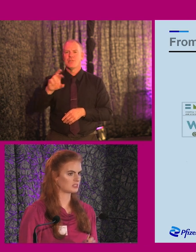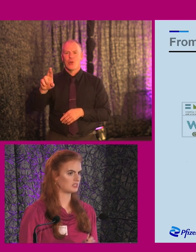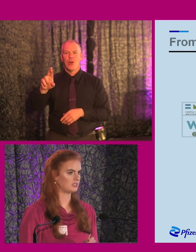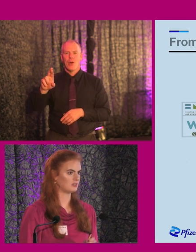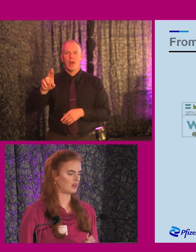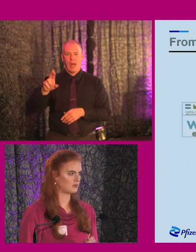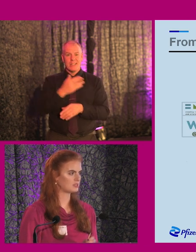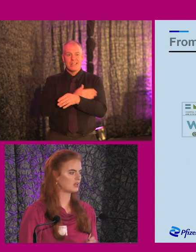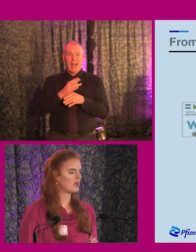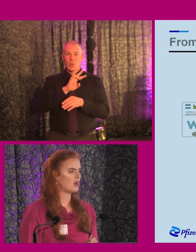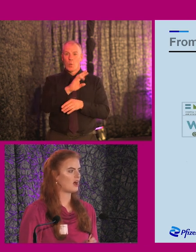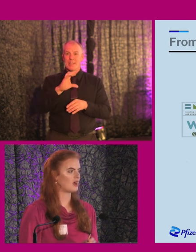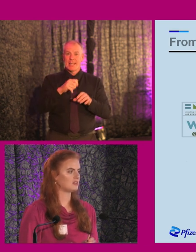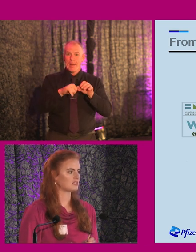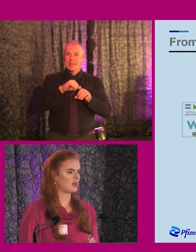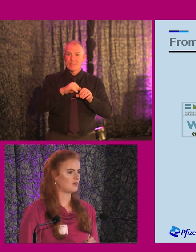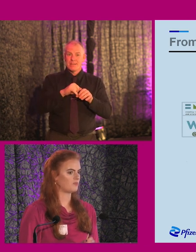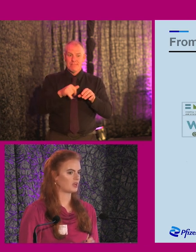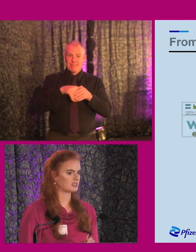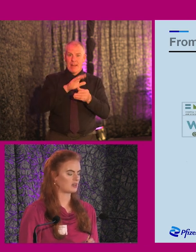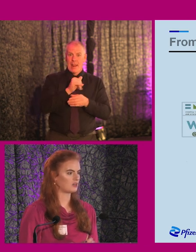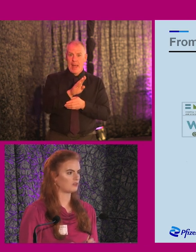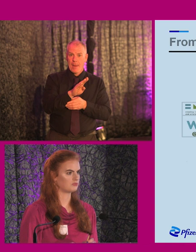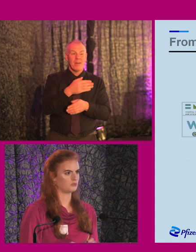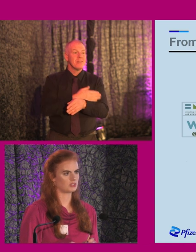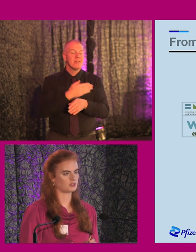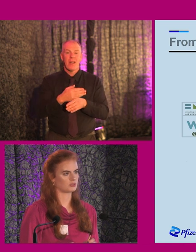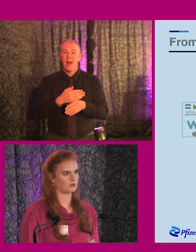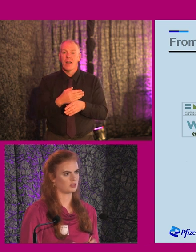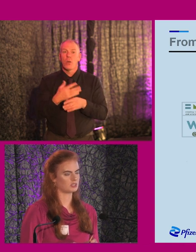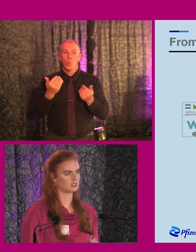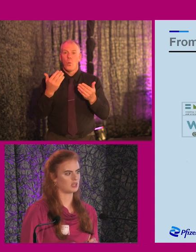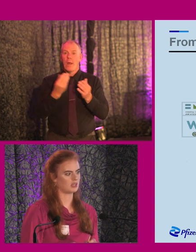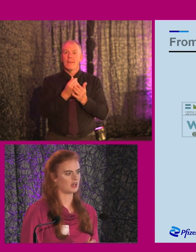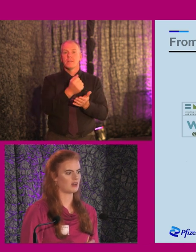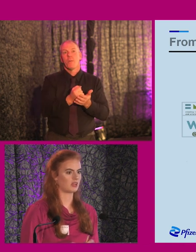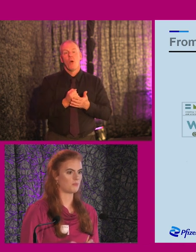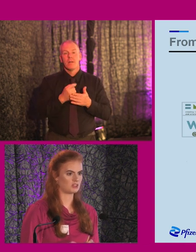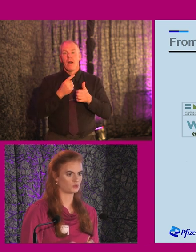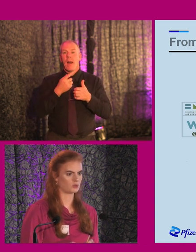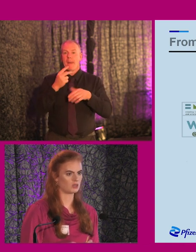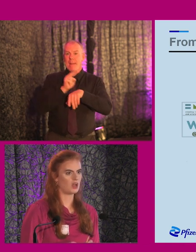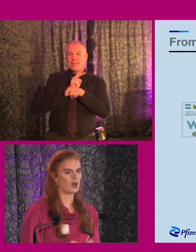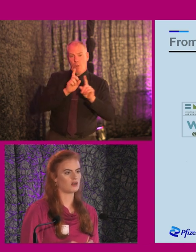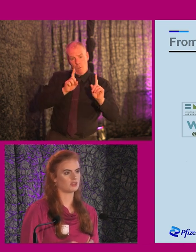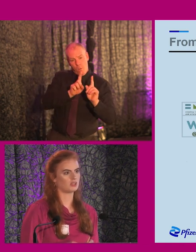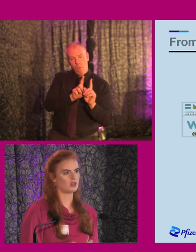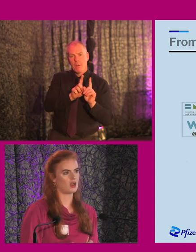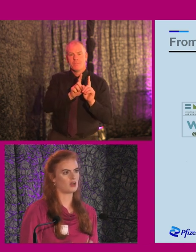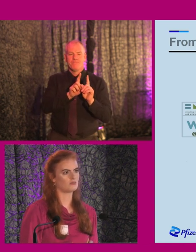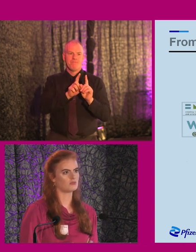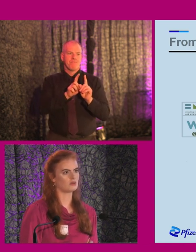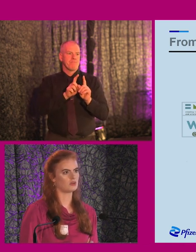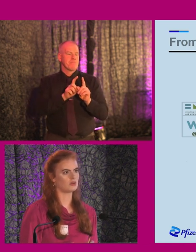chemist in the labs. And I started off with certain supports like having a mentor, having